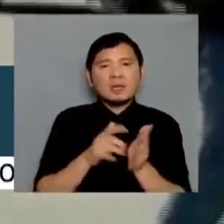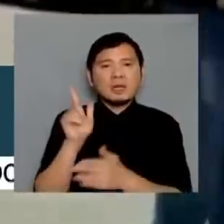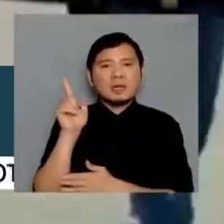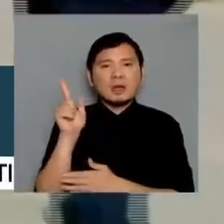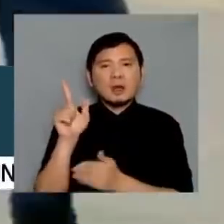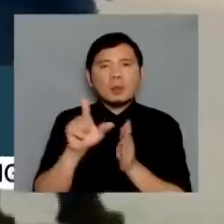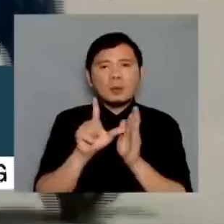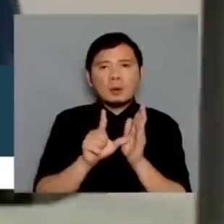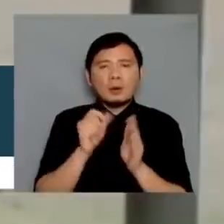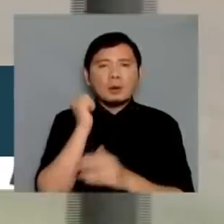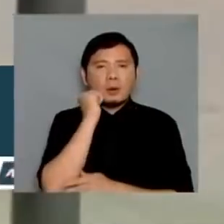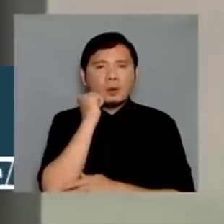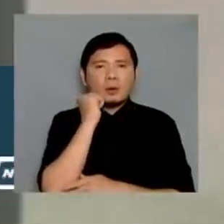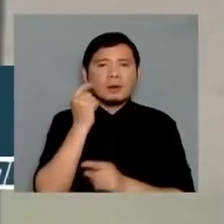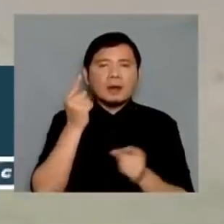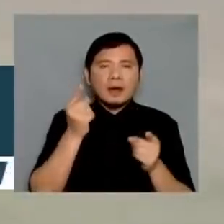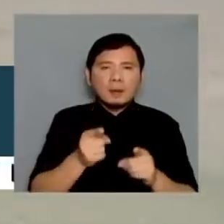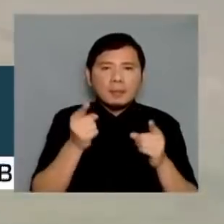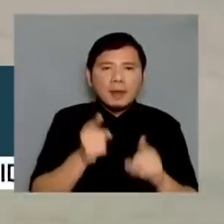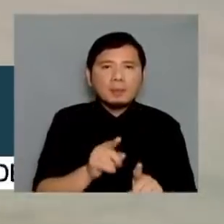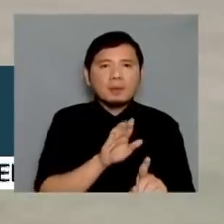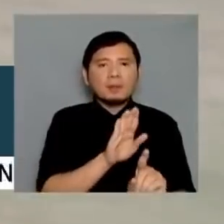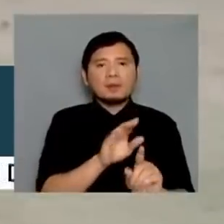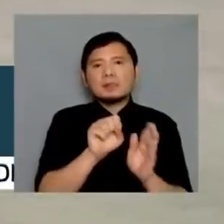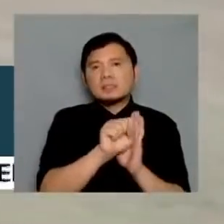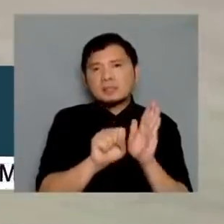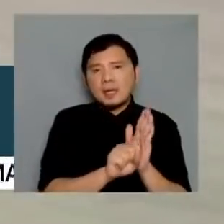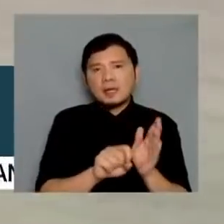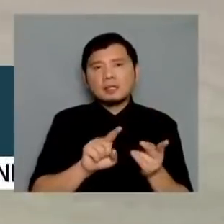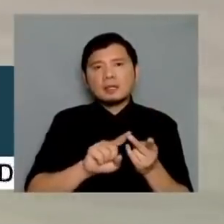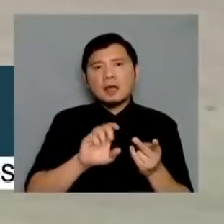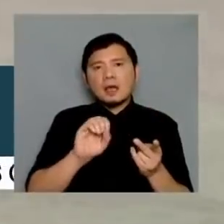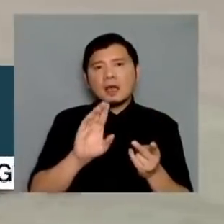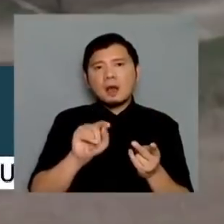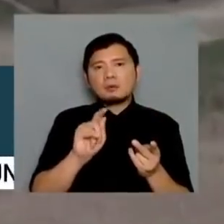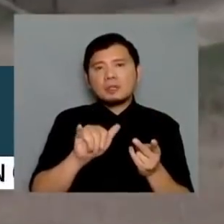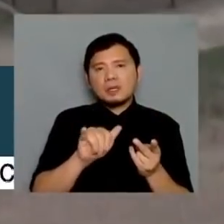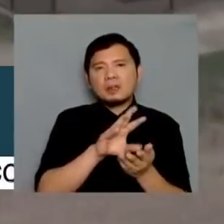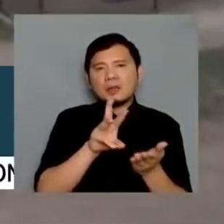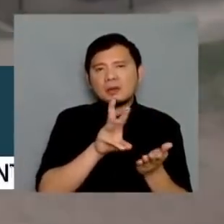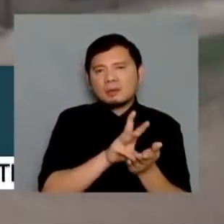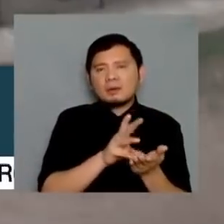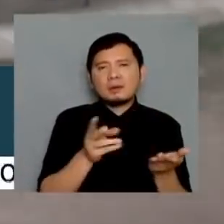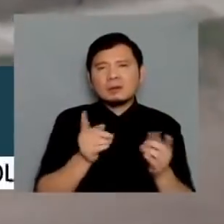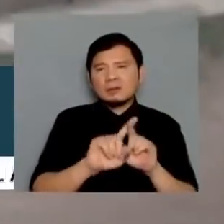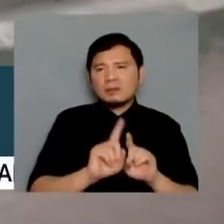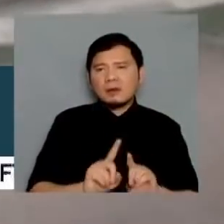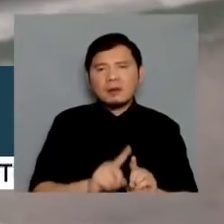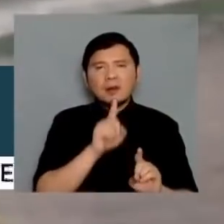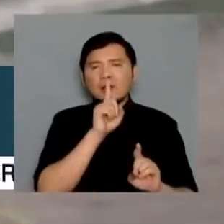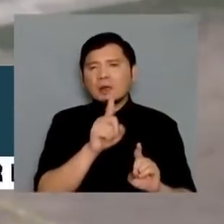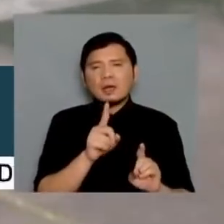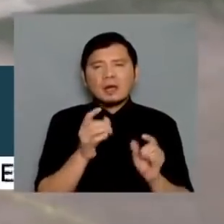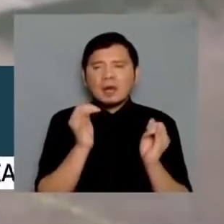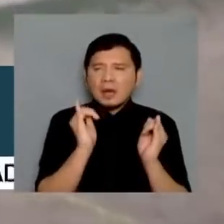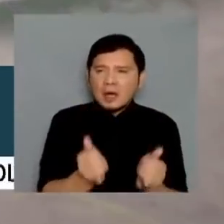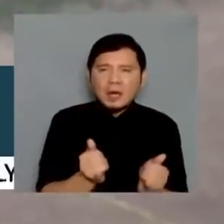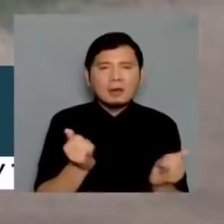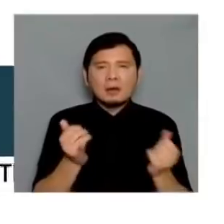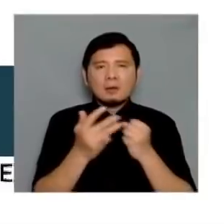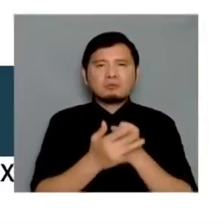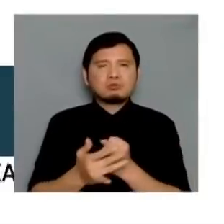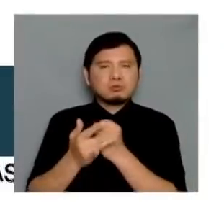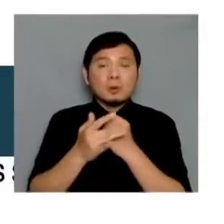time and again in their state, in their counties, and this just adds to the paranoia and to the trauma. I was reading some